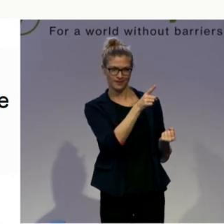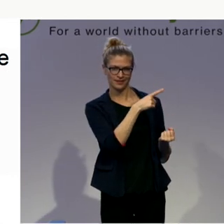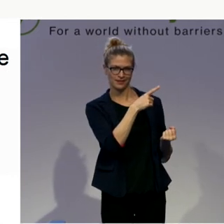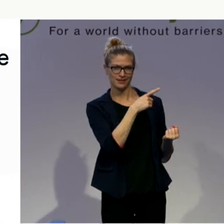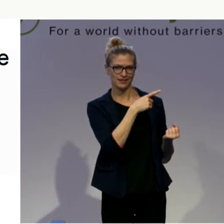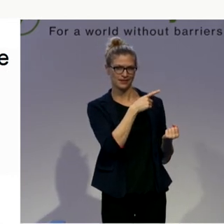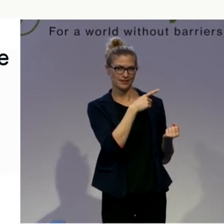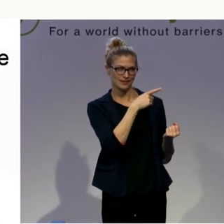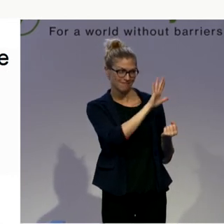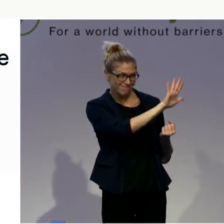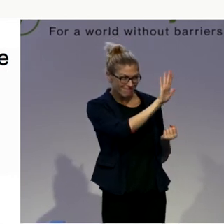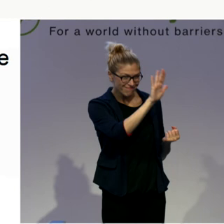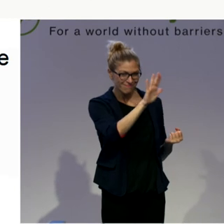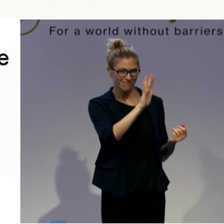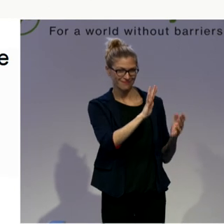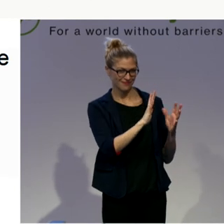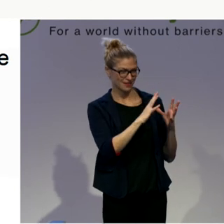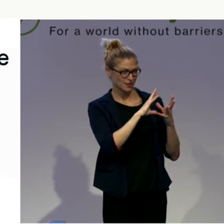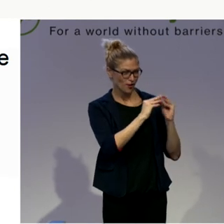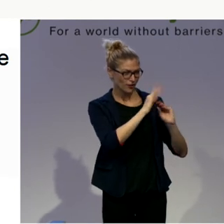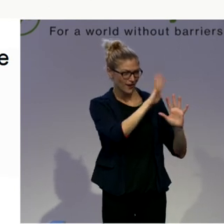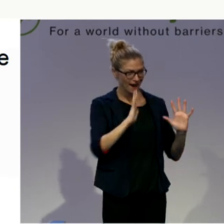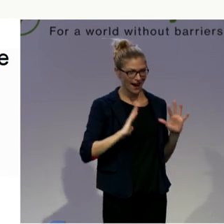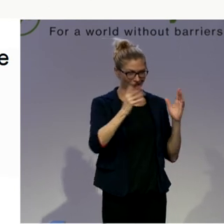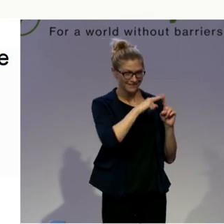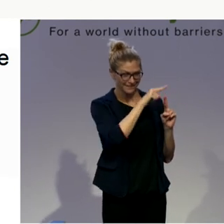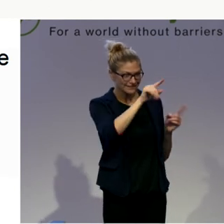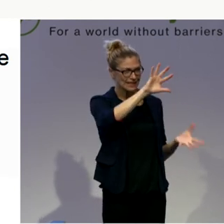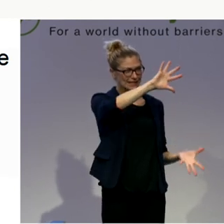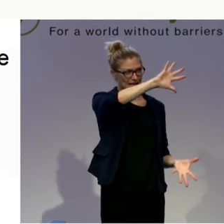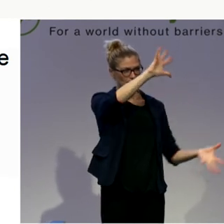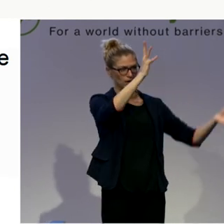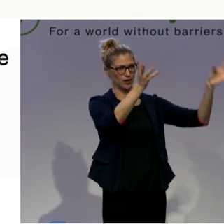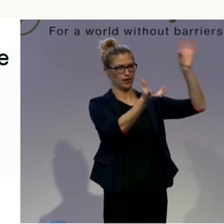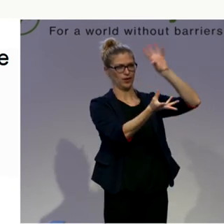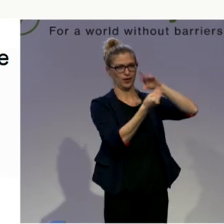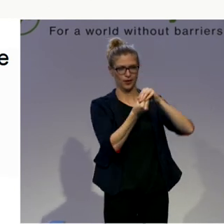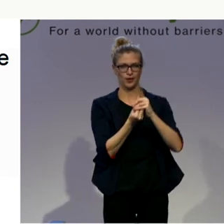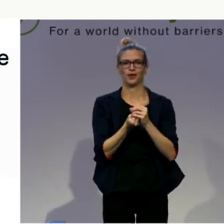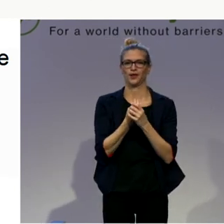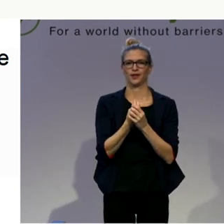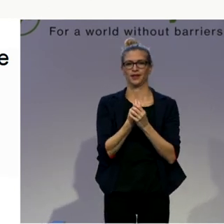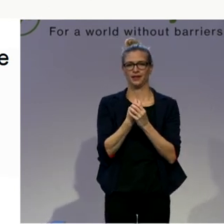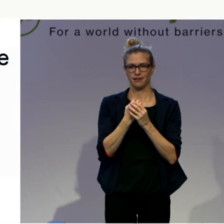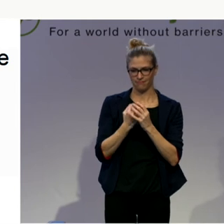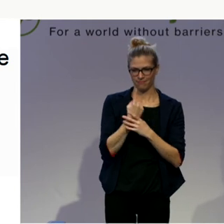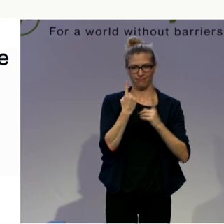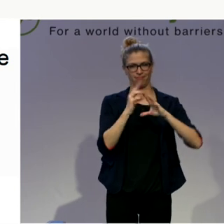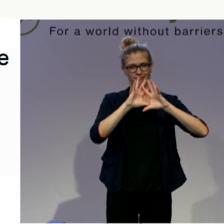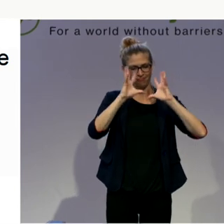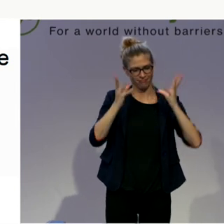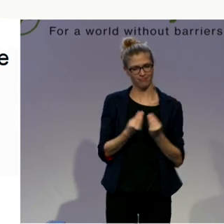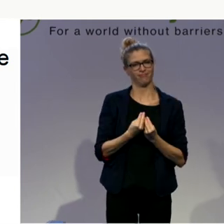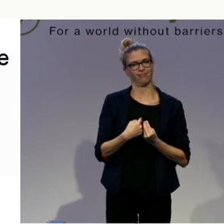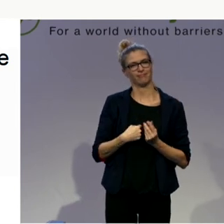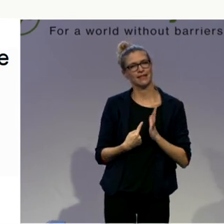story together and put some words, which are actually their own expressions, which they use and which they came up through